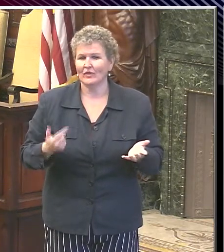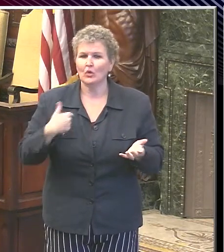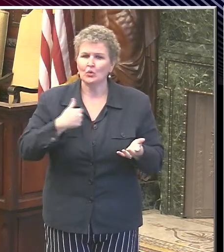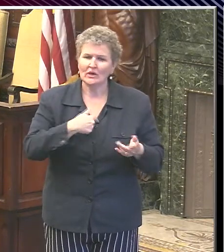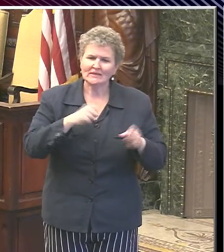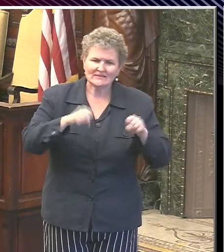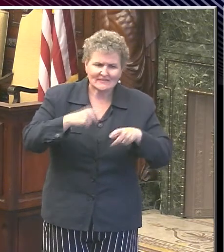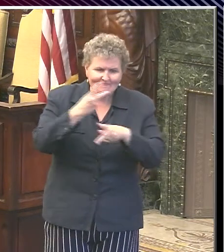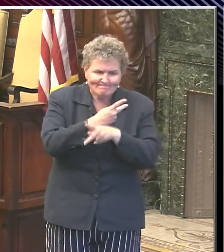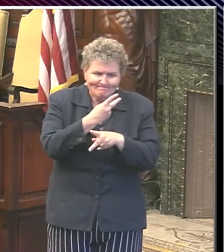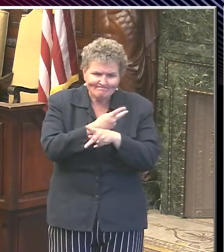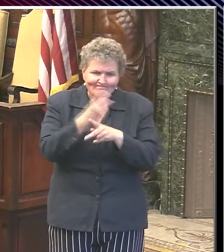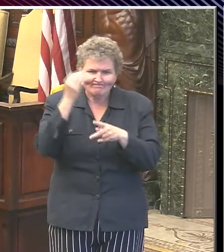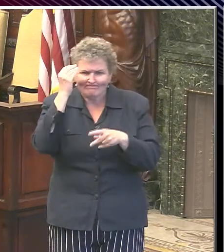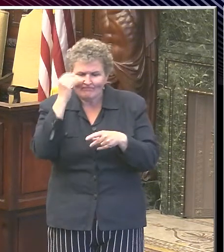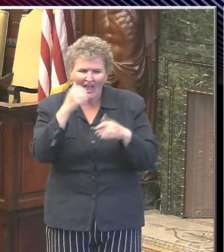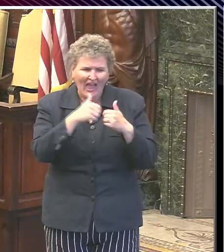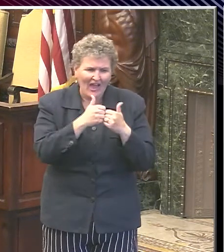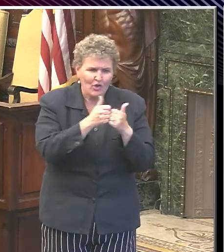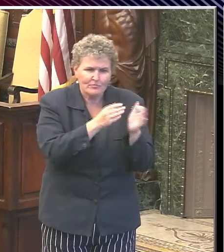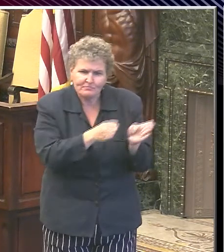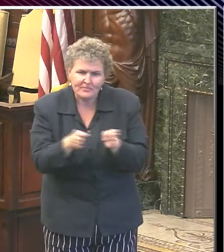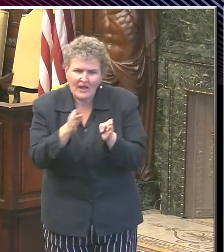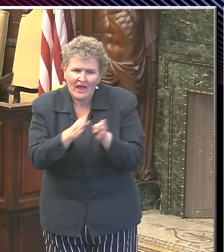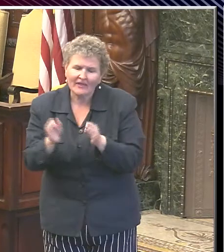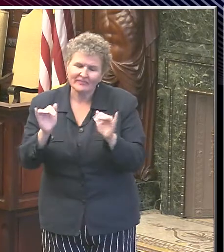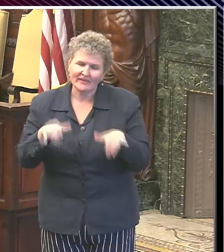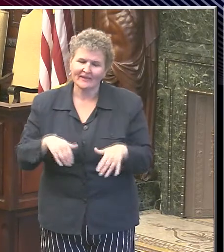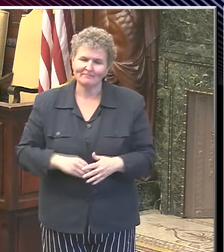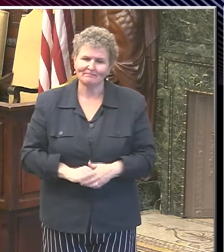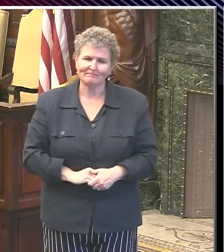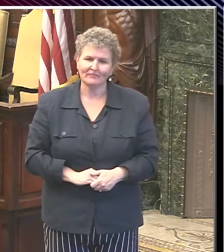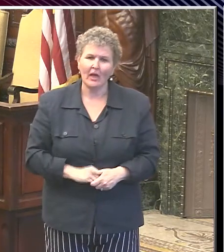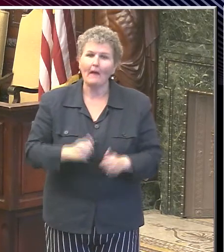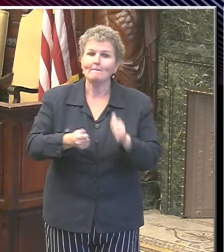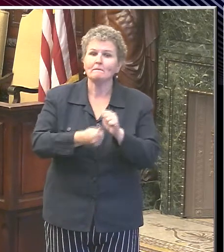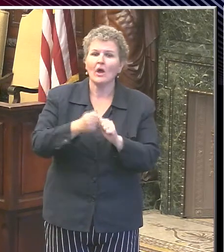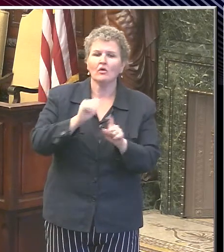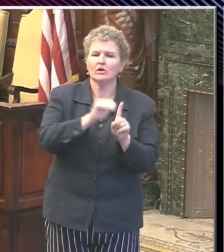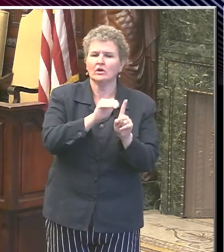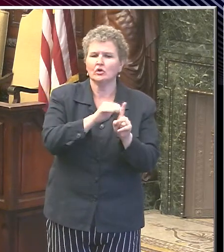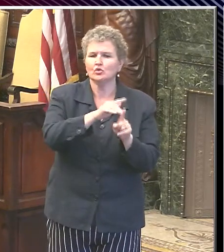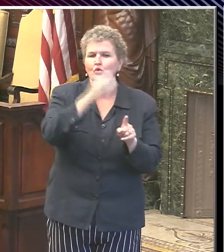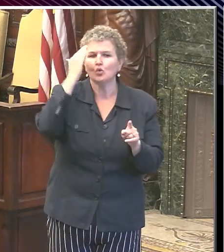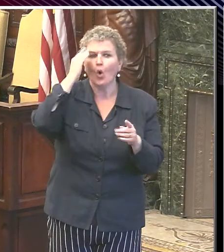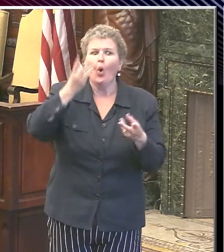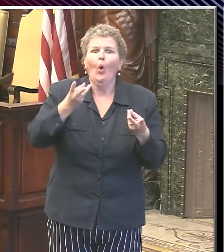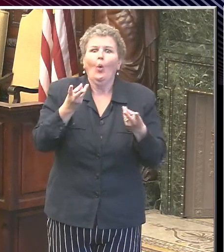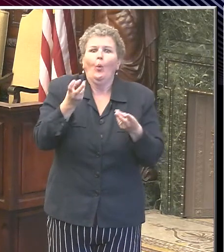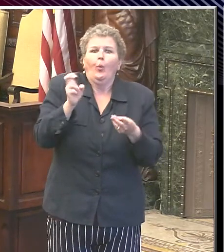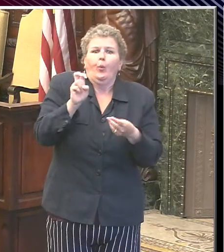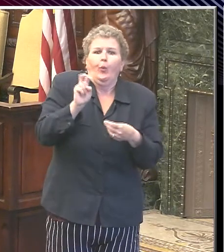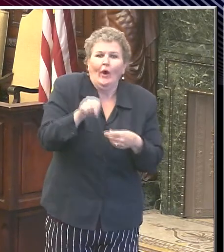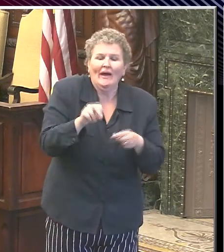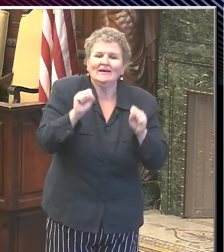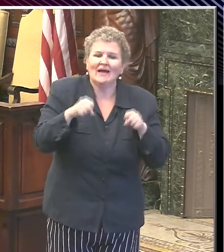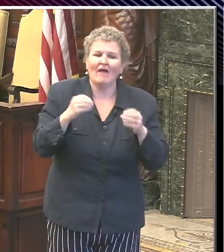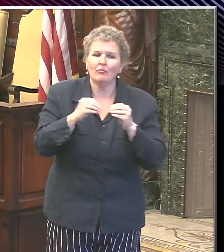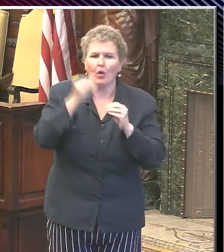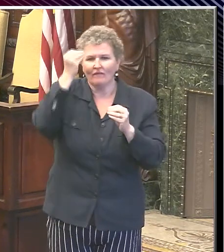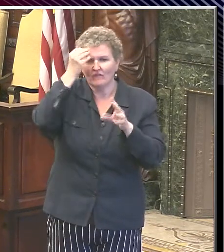They're just going to drop off at the library and go, go somewhere. Okay. Just a quick followup. Do you happen to know at least when you'll have an update on that?